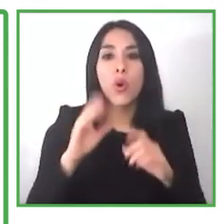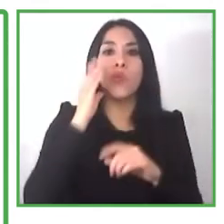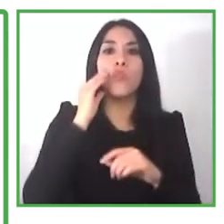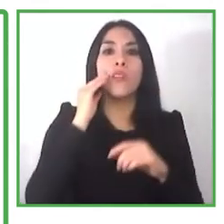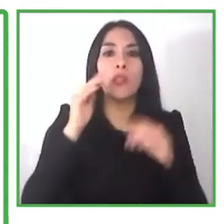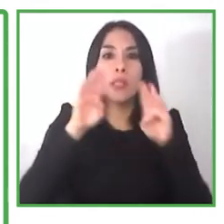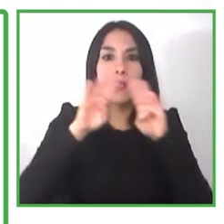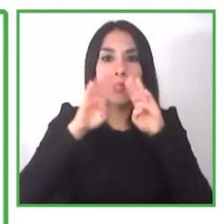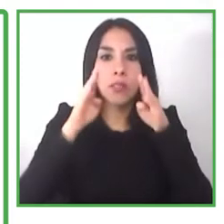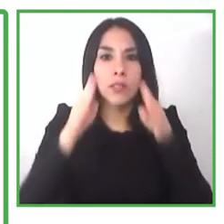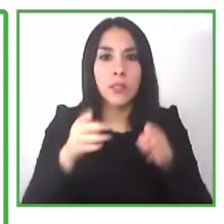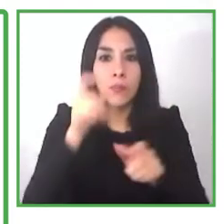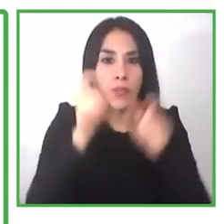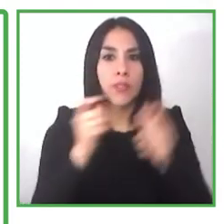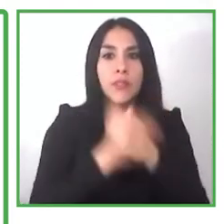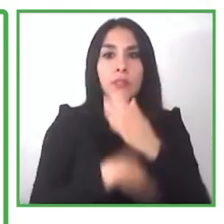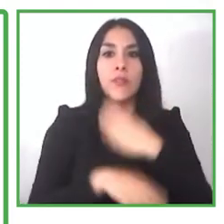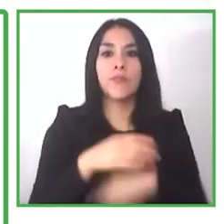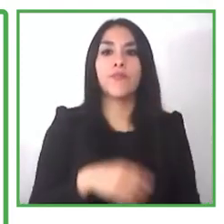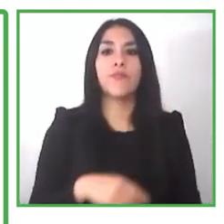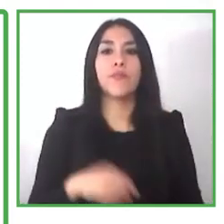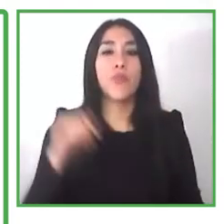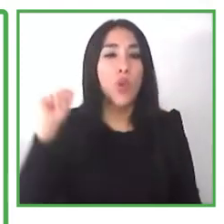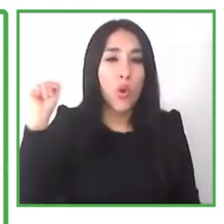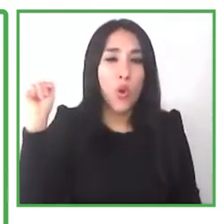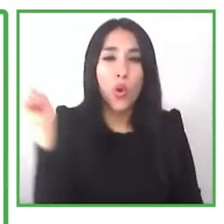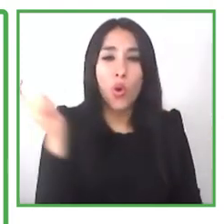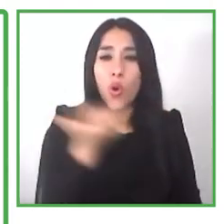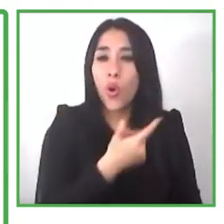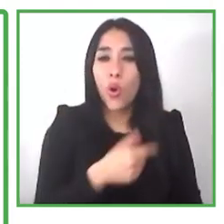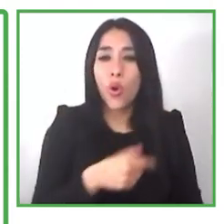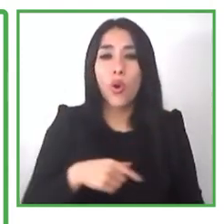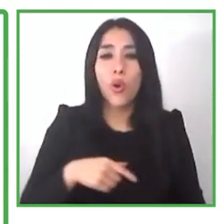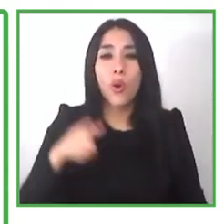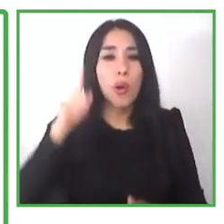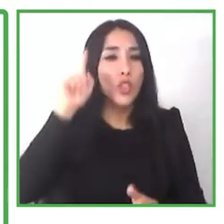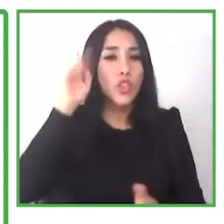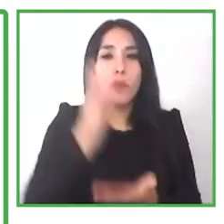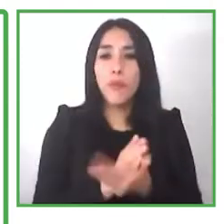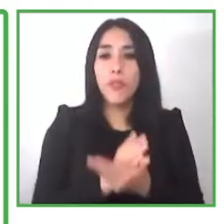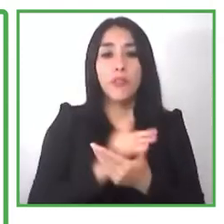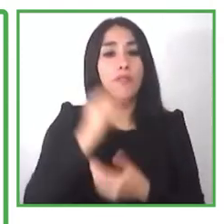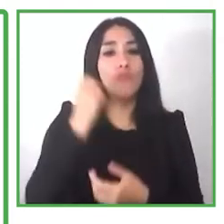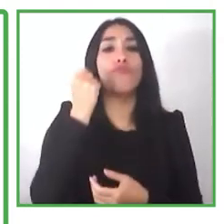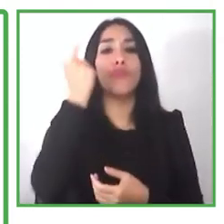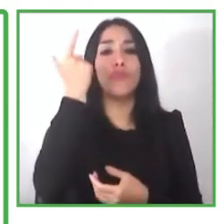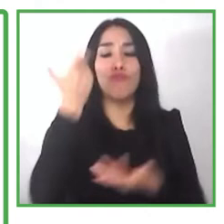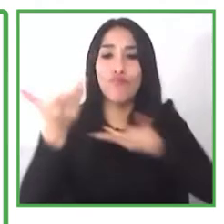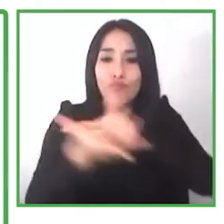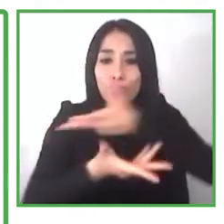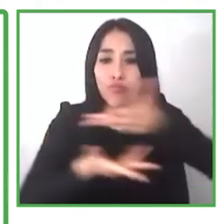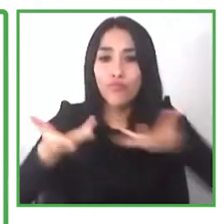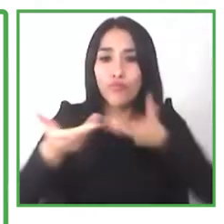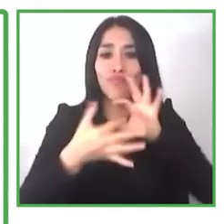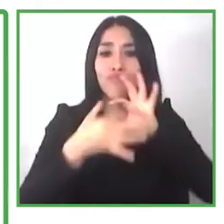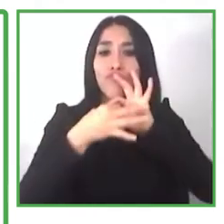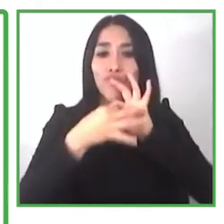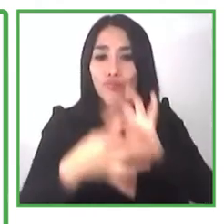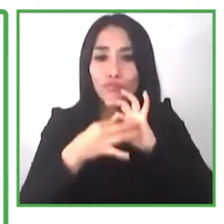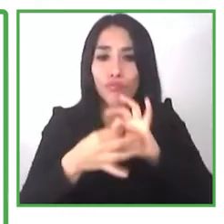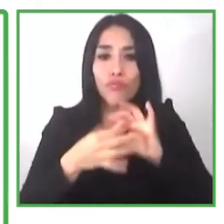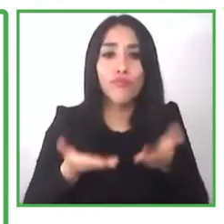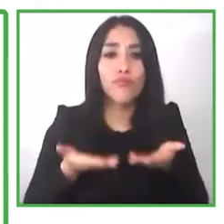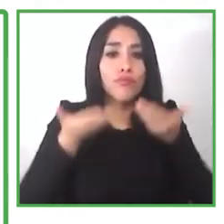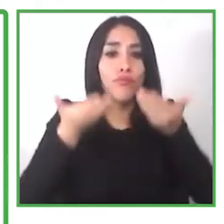all parties understand how to support each other um so that makes us very unique because as i say both sides